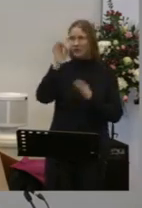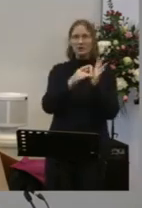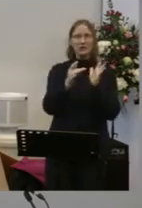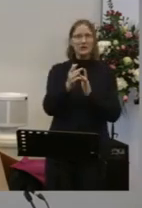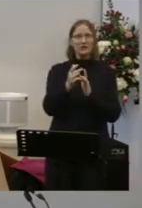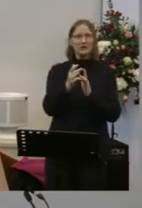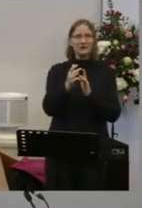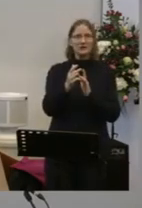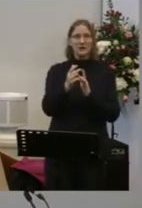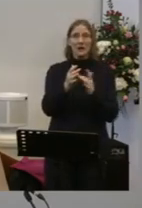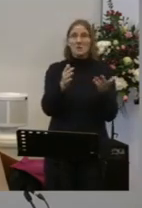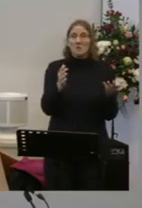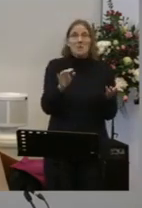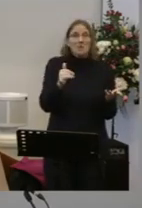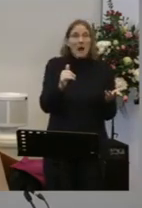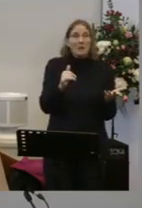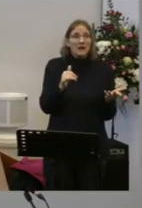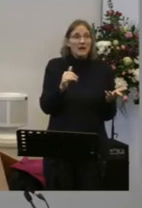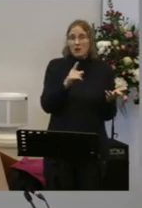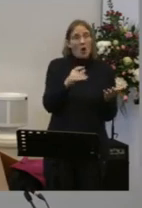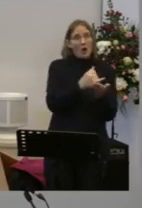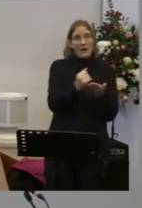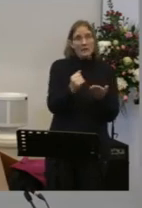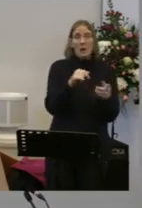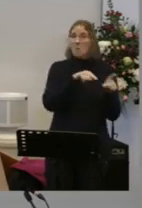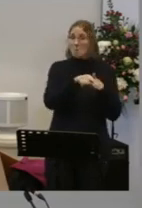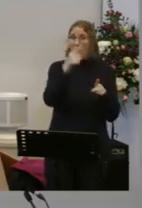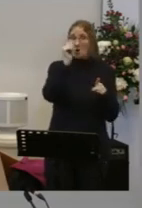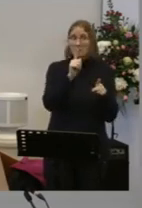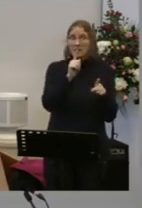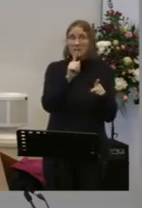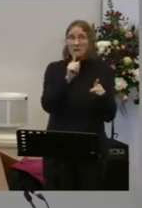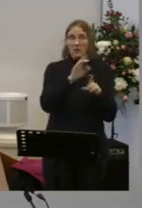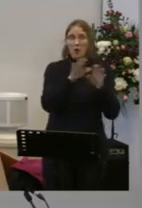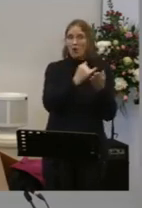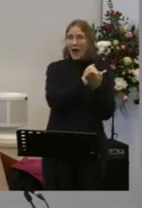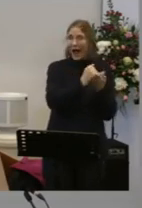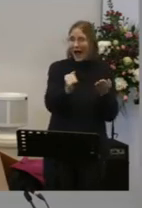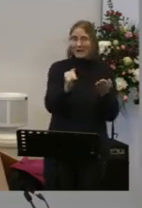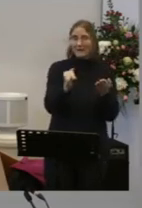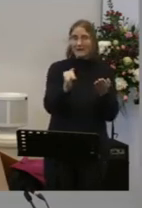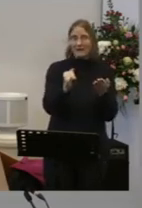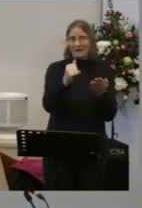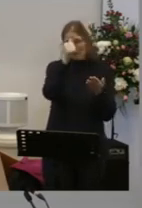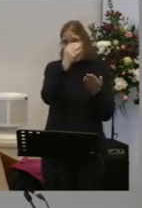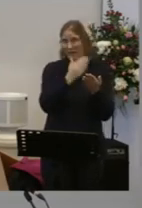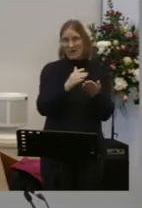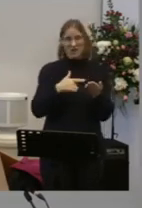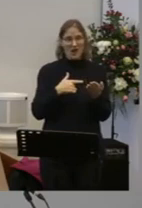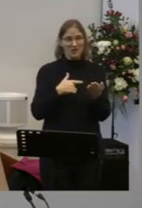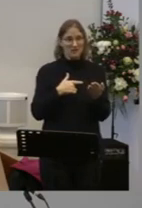And who are probably not against it Particularly You'd be surprised Most people you speak to Are not especially anti-faith They just haven't thought about it very much